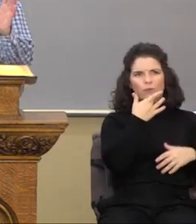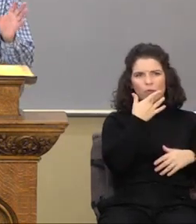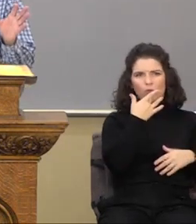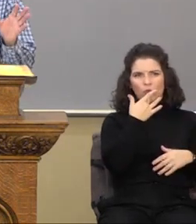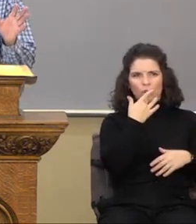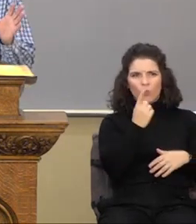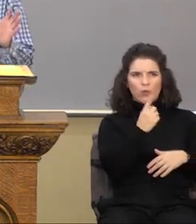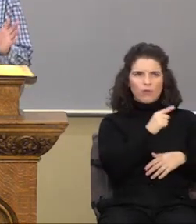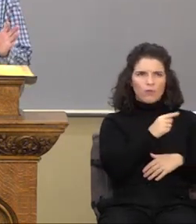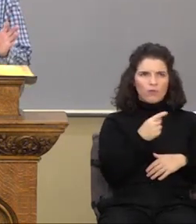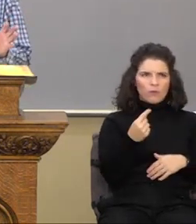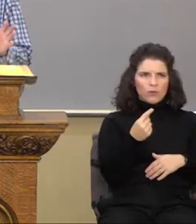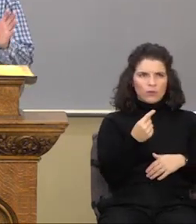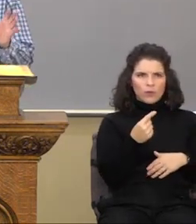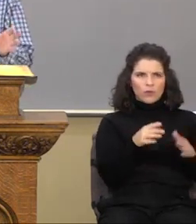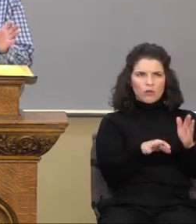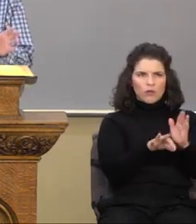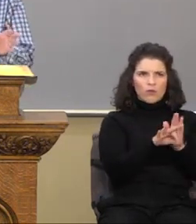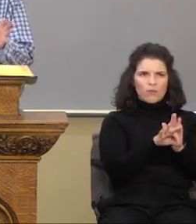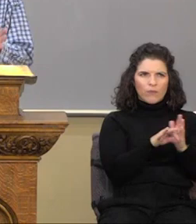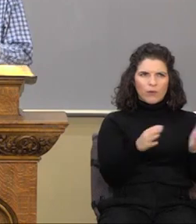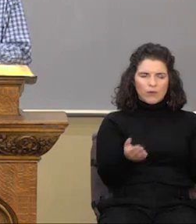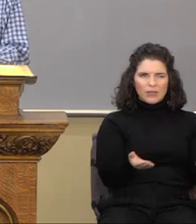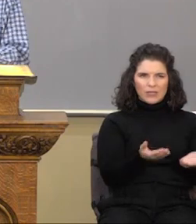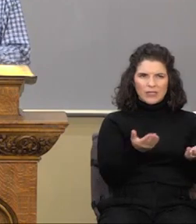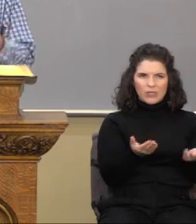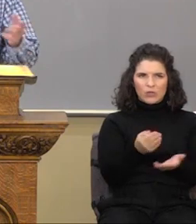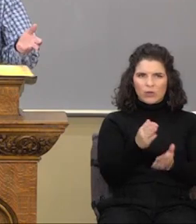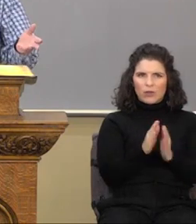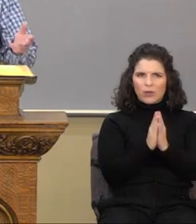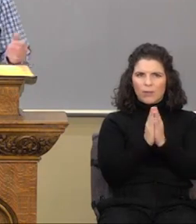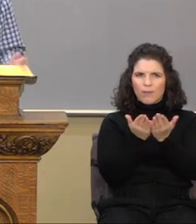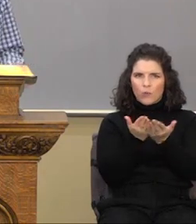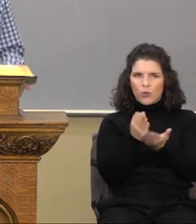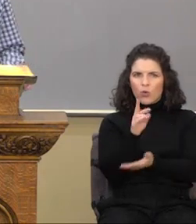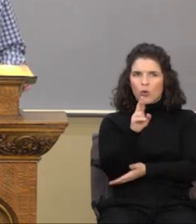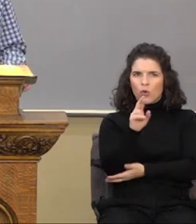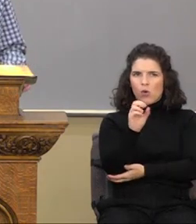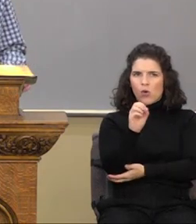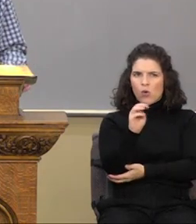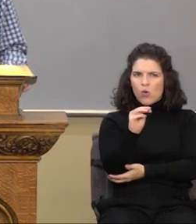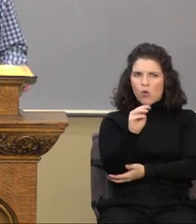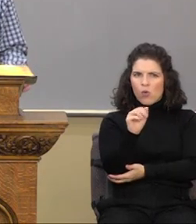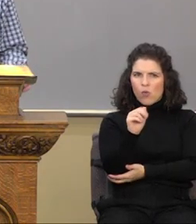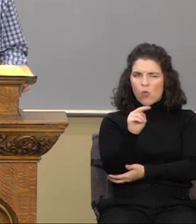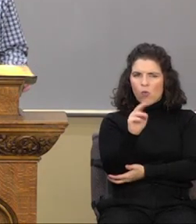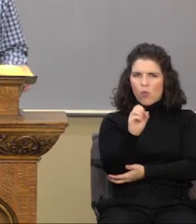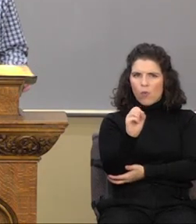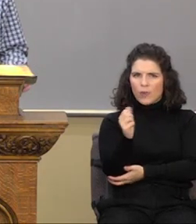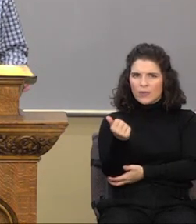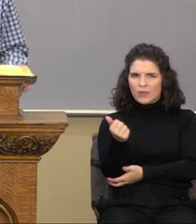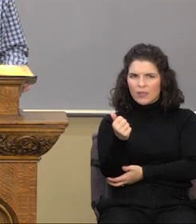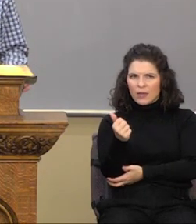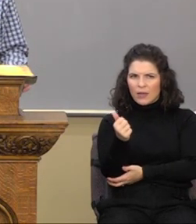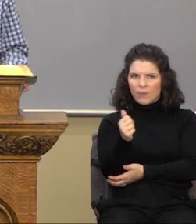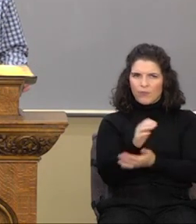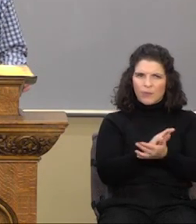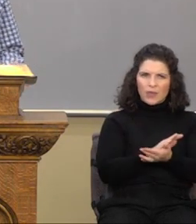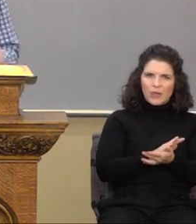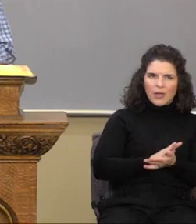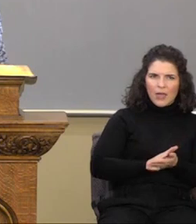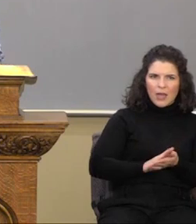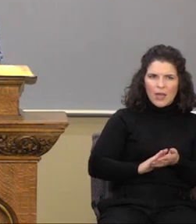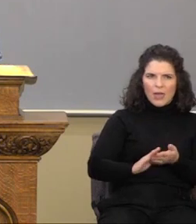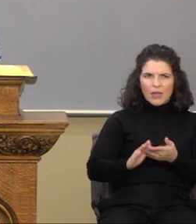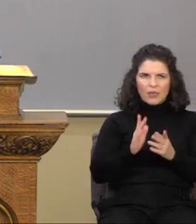one of the first ones that are found is here in the book of Romans, verse 10. Be kindly affectioned